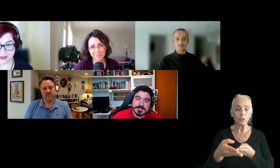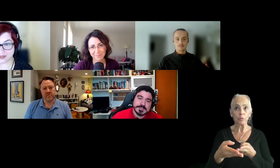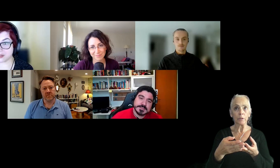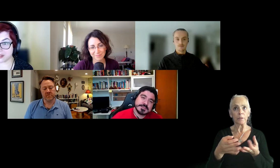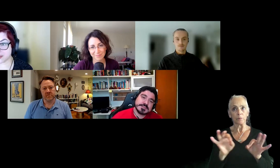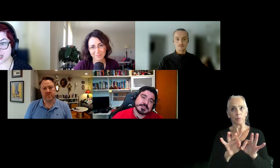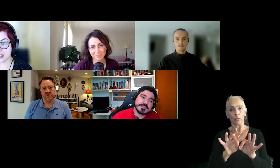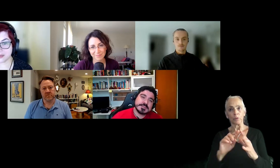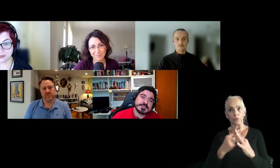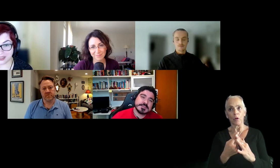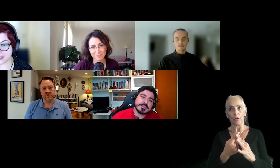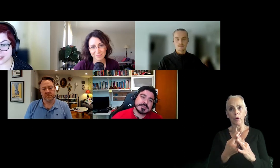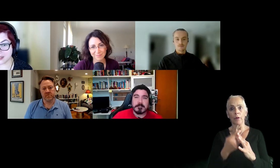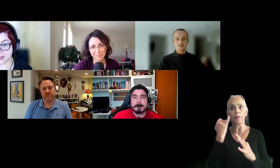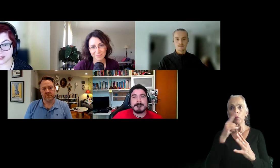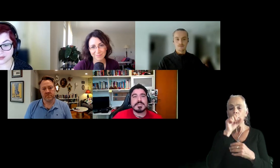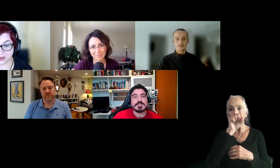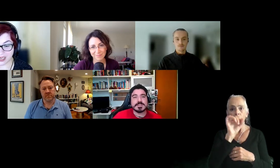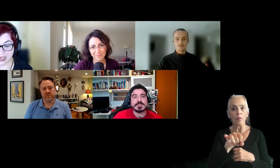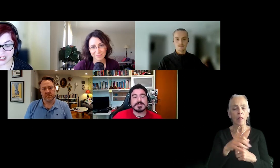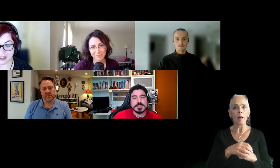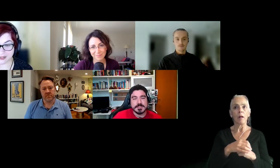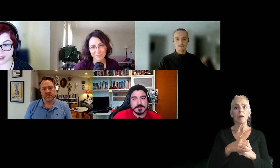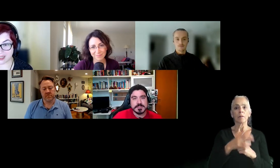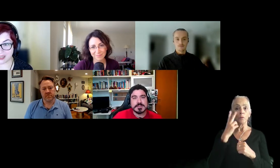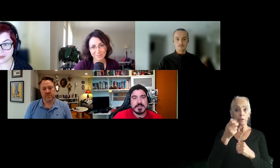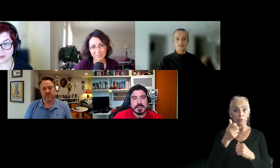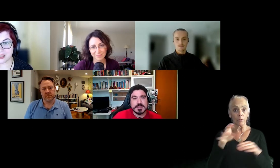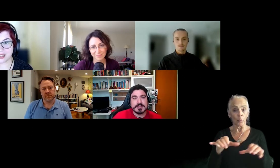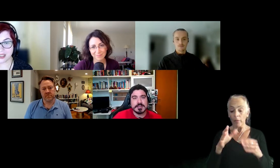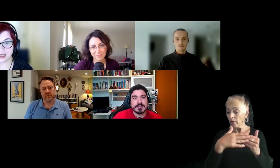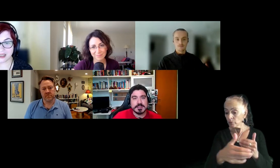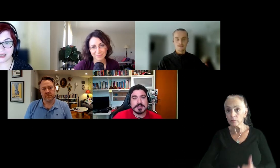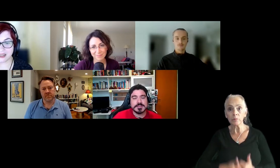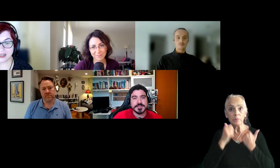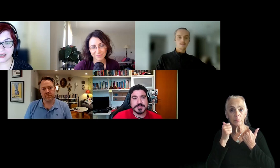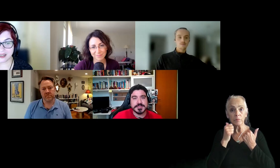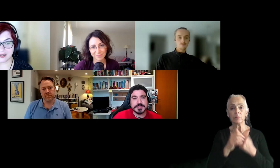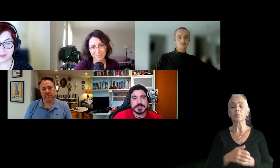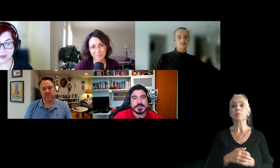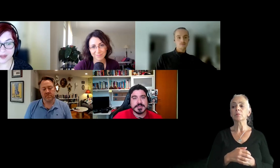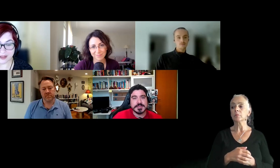you're interested, if you love that, if you really see yourself doing that for life, uh, people with different